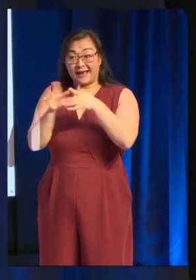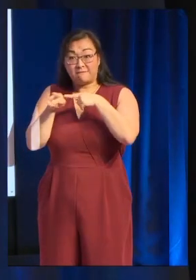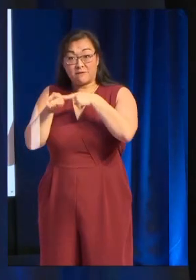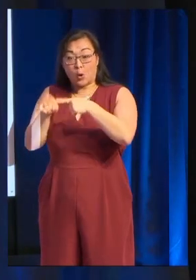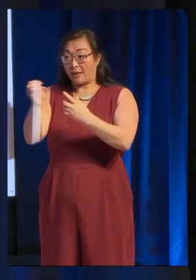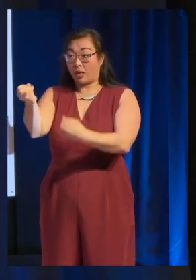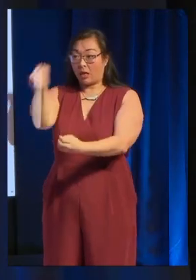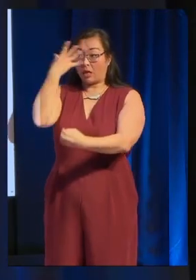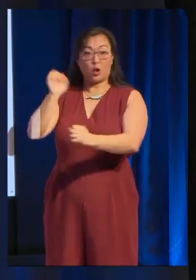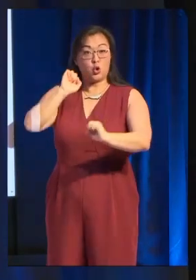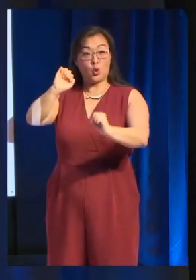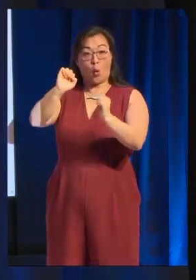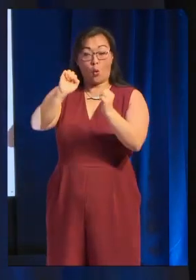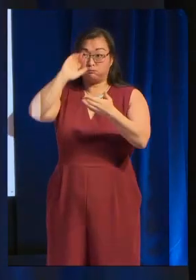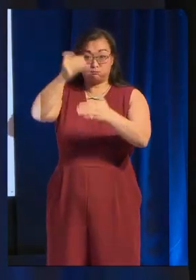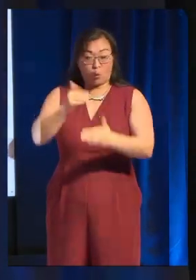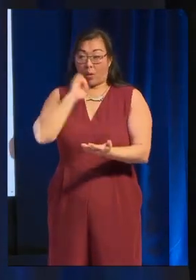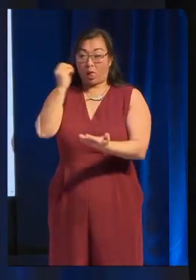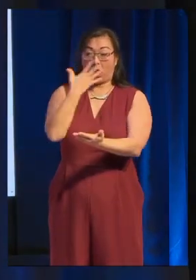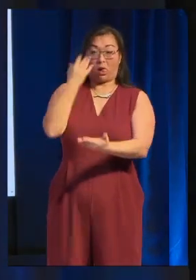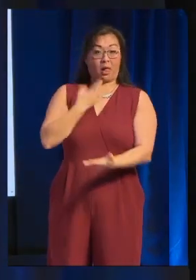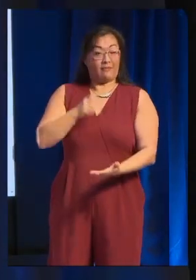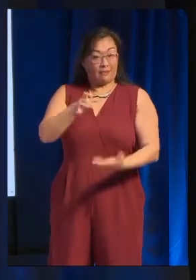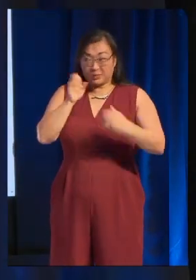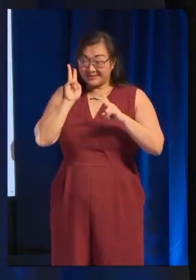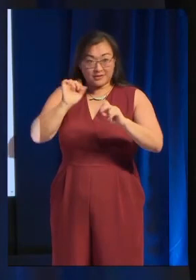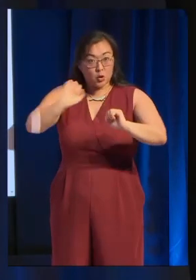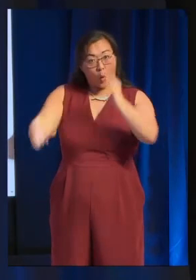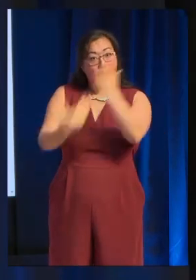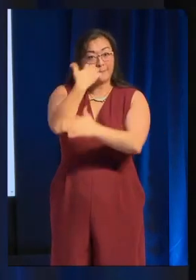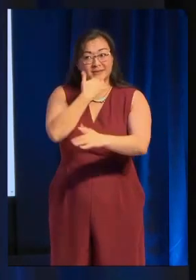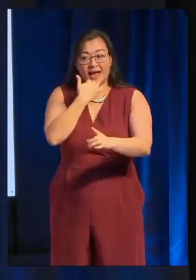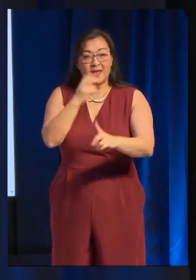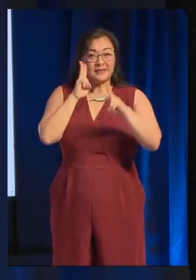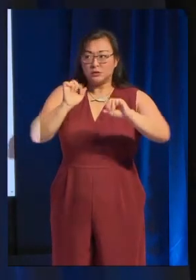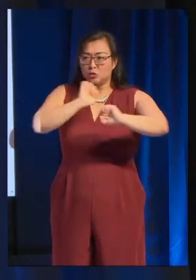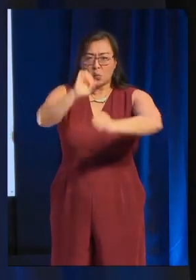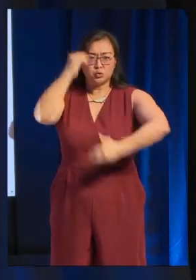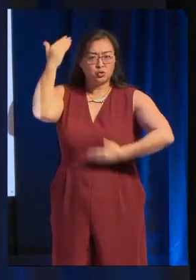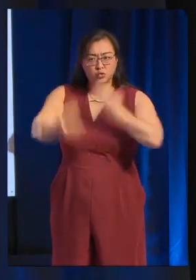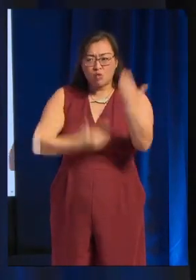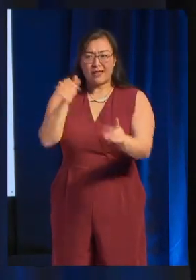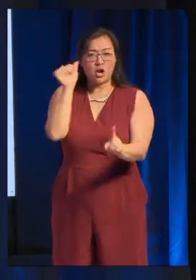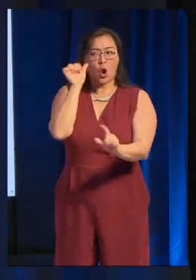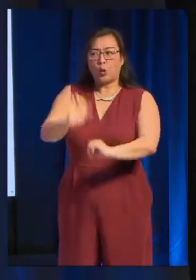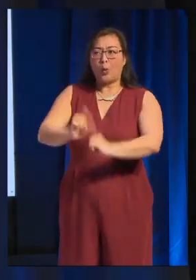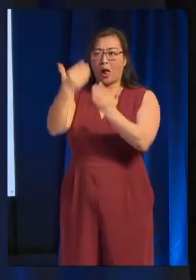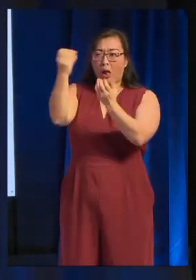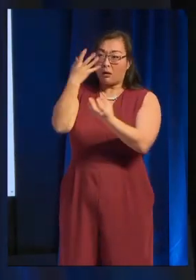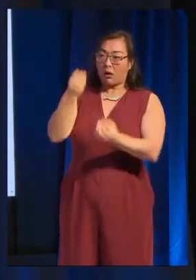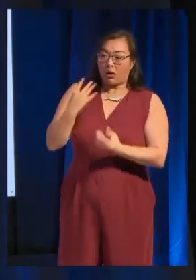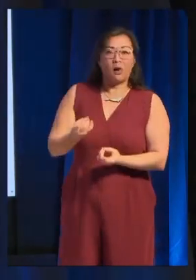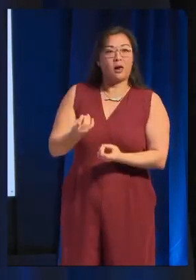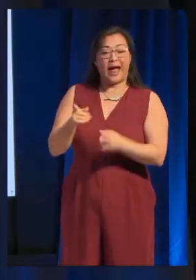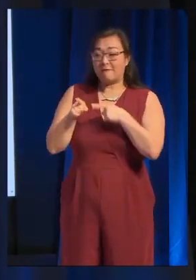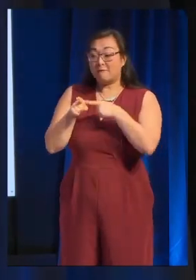news feeds if they're following you. They get to hear more about your story. They get to know you. And followers convert much more